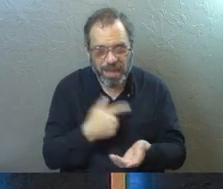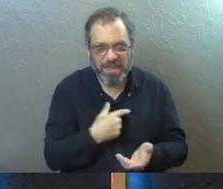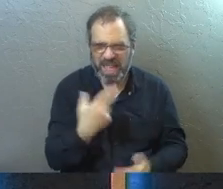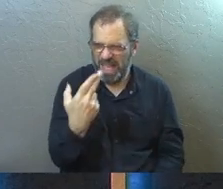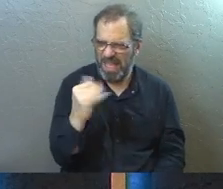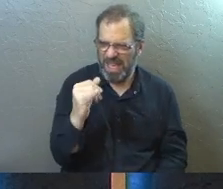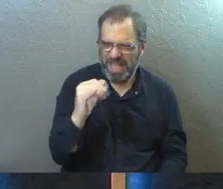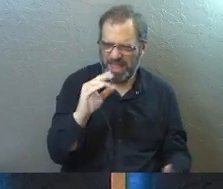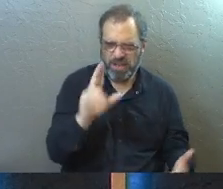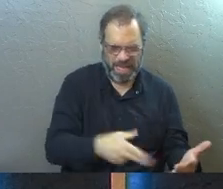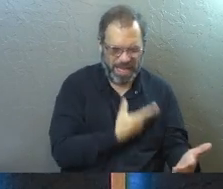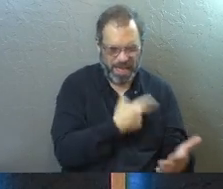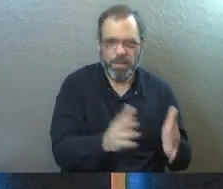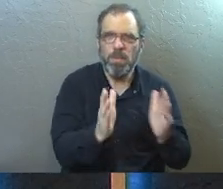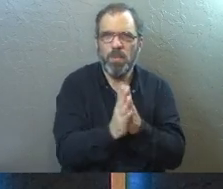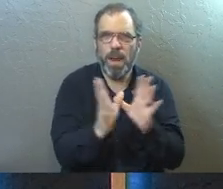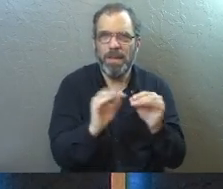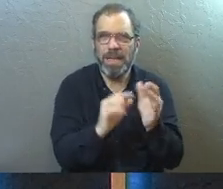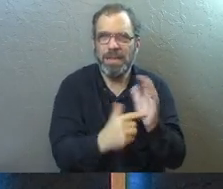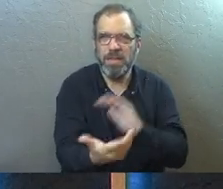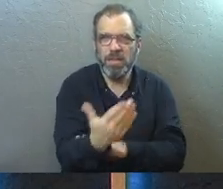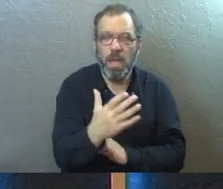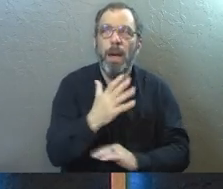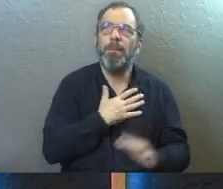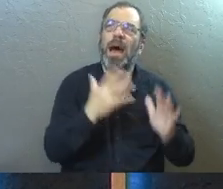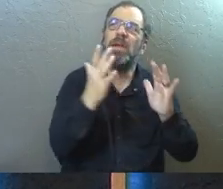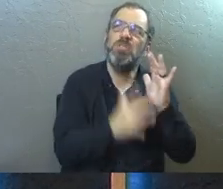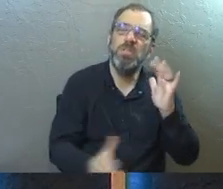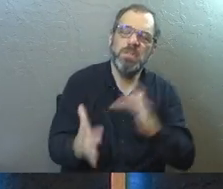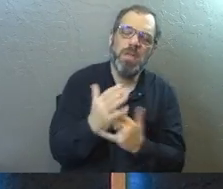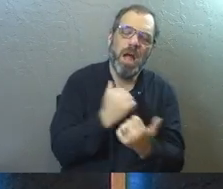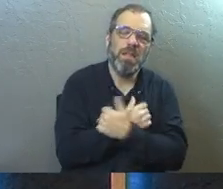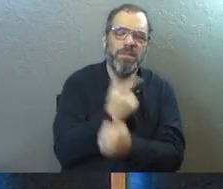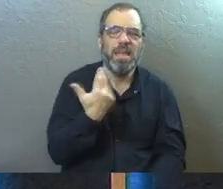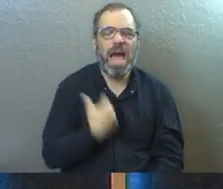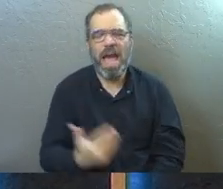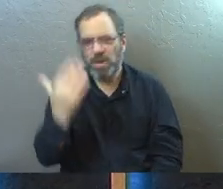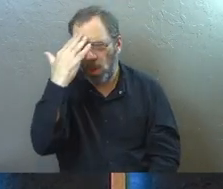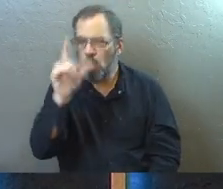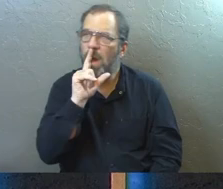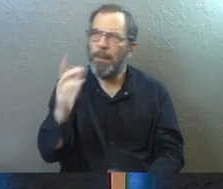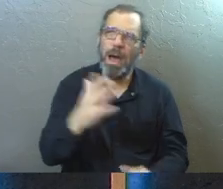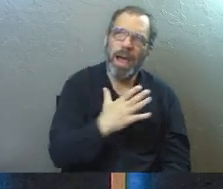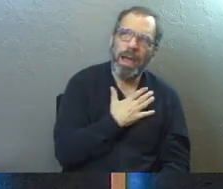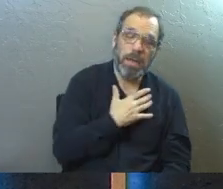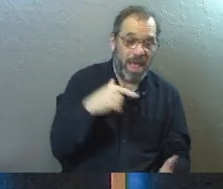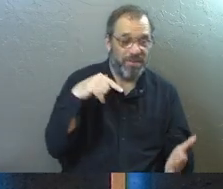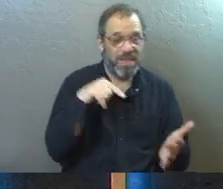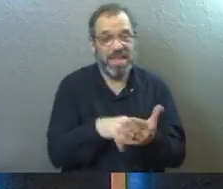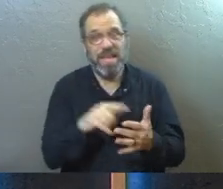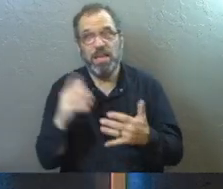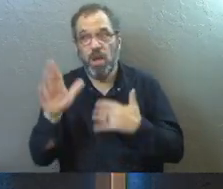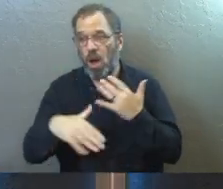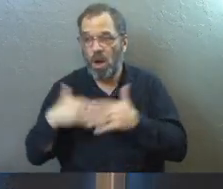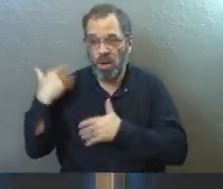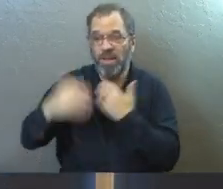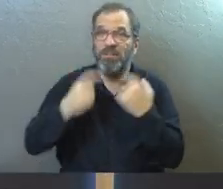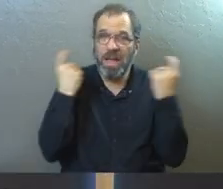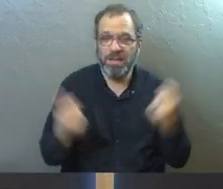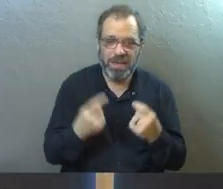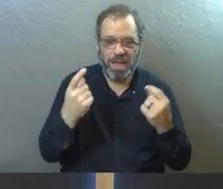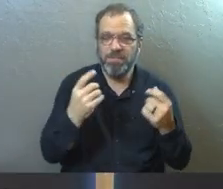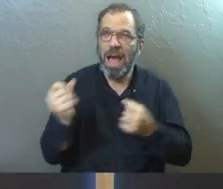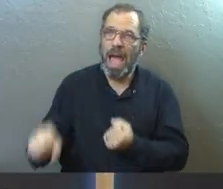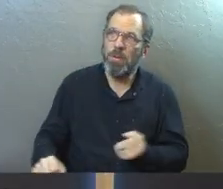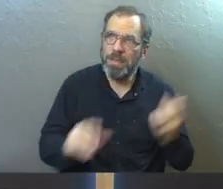There's a hymn that we sang in prayer meeting this morning. My Jesus, I love thee. I know thou art mine. For thee, all the follies of sin,